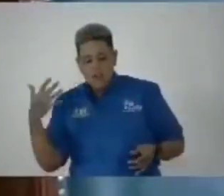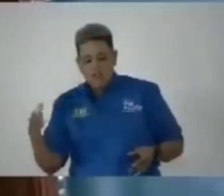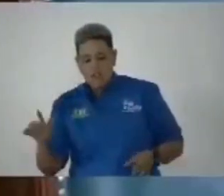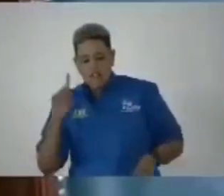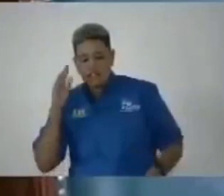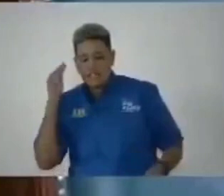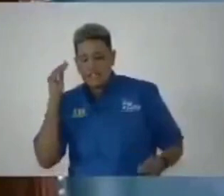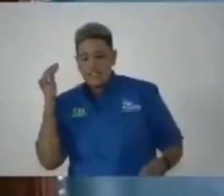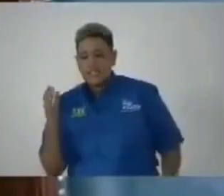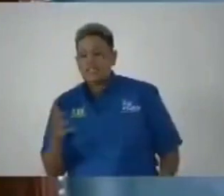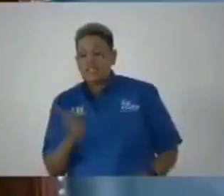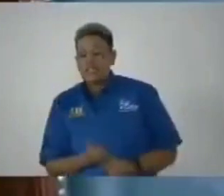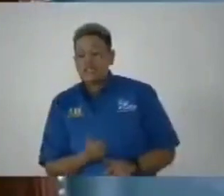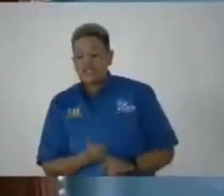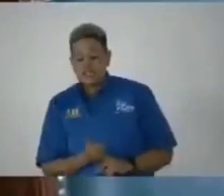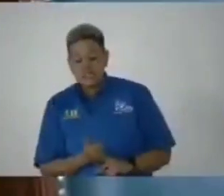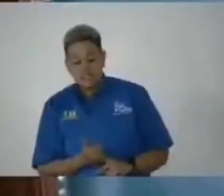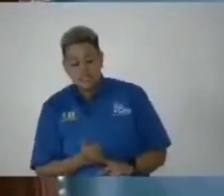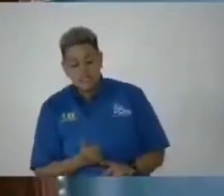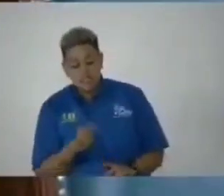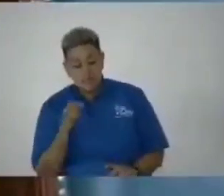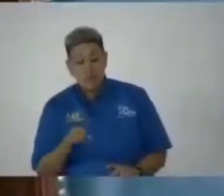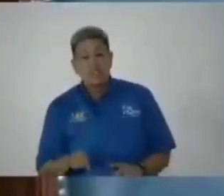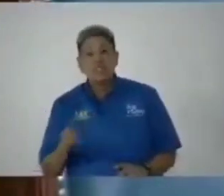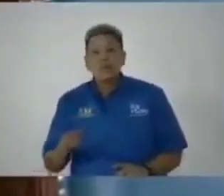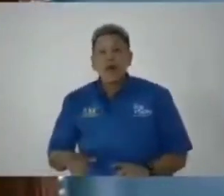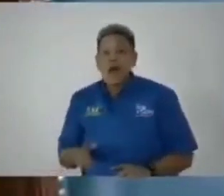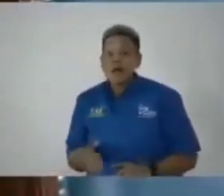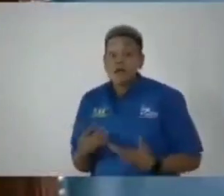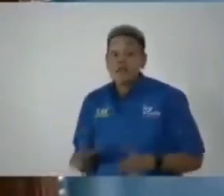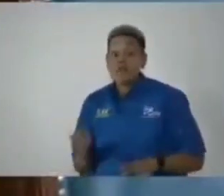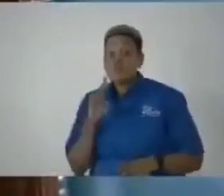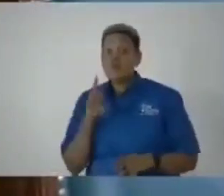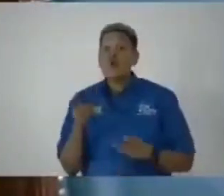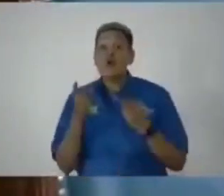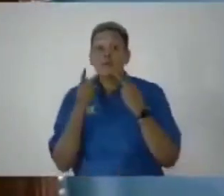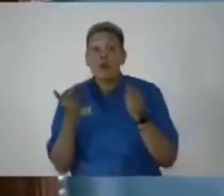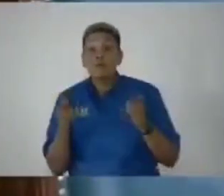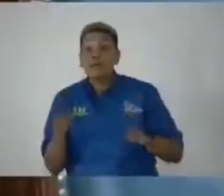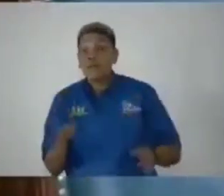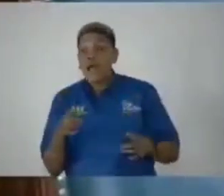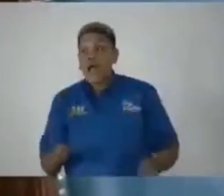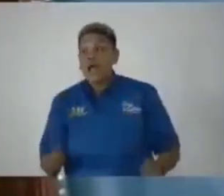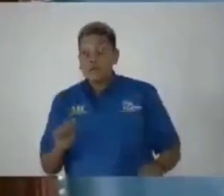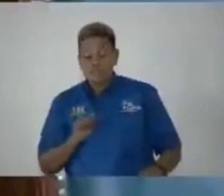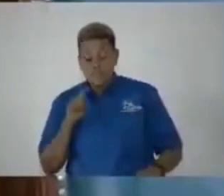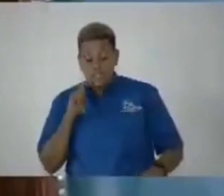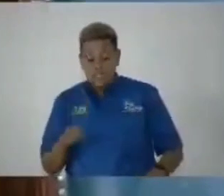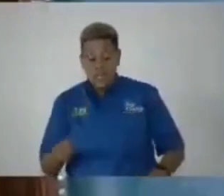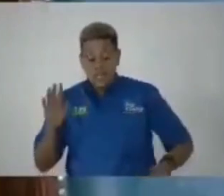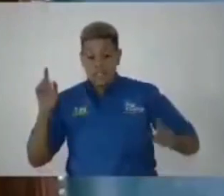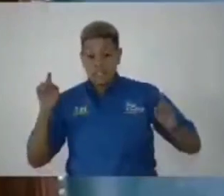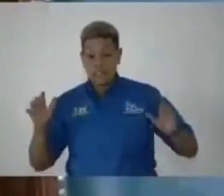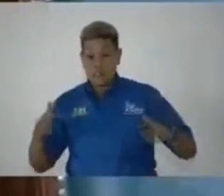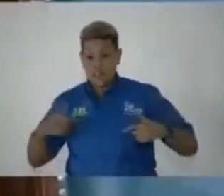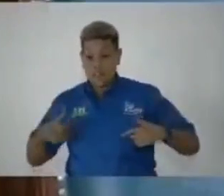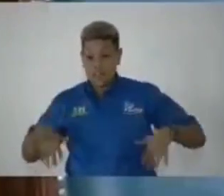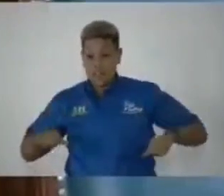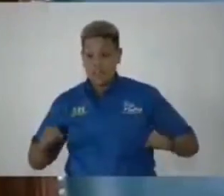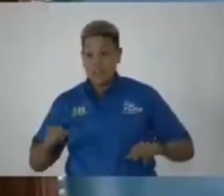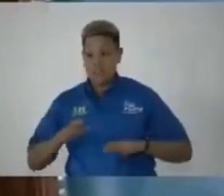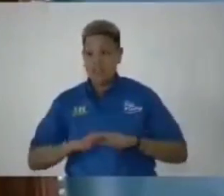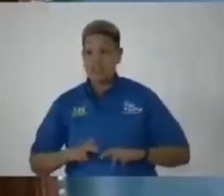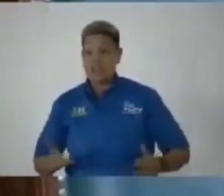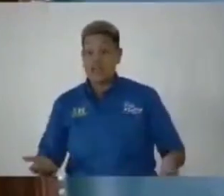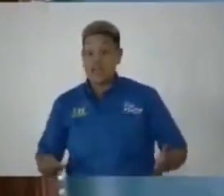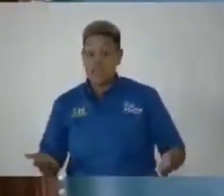indicated to this House and to the public that as the Speaker sitting